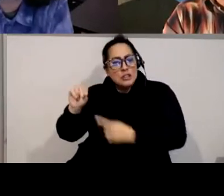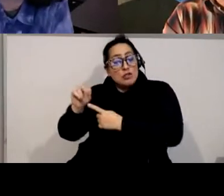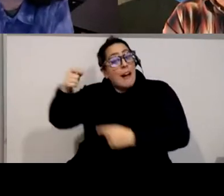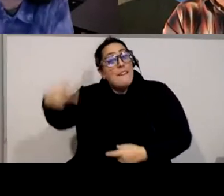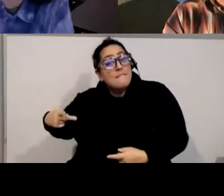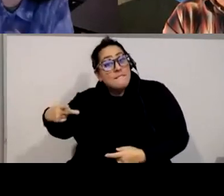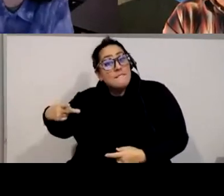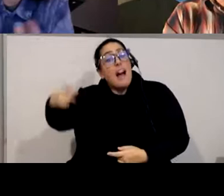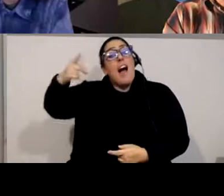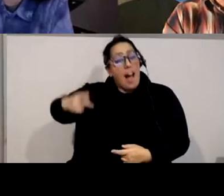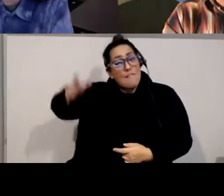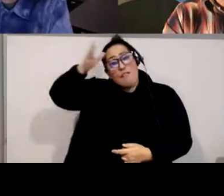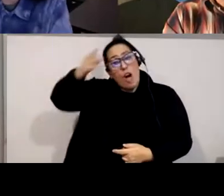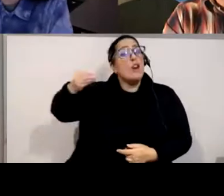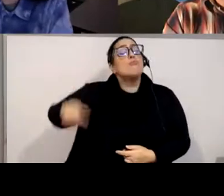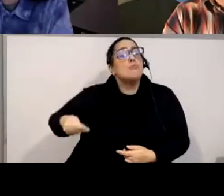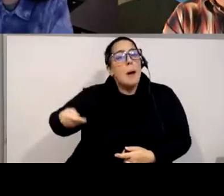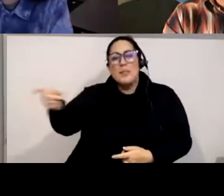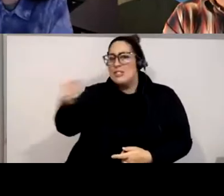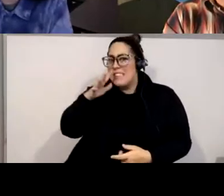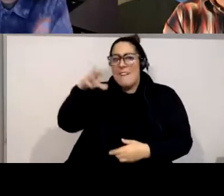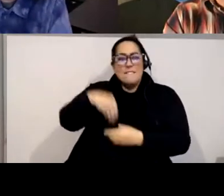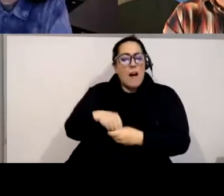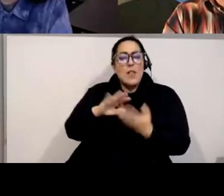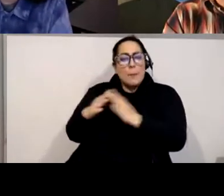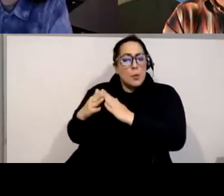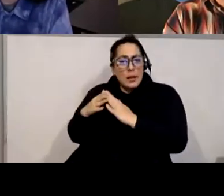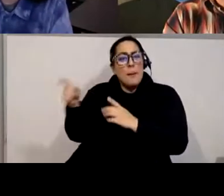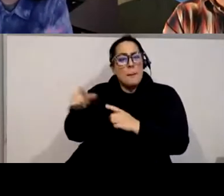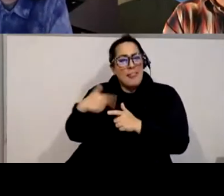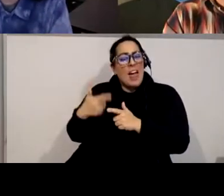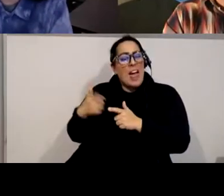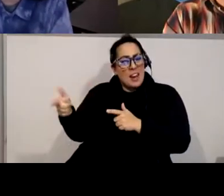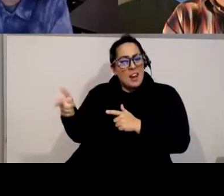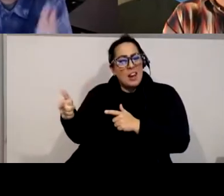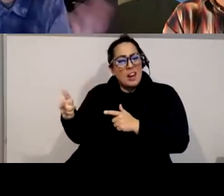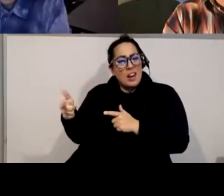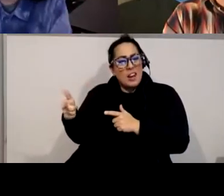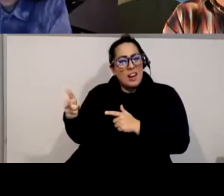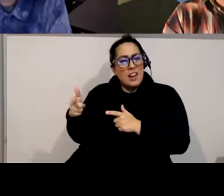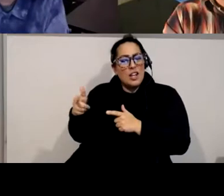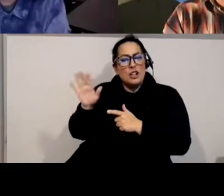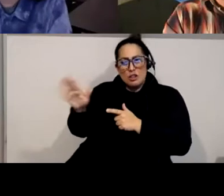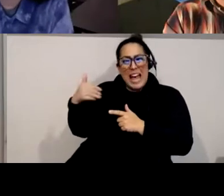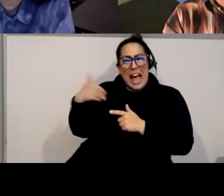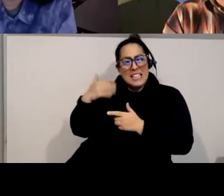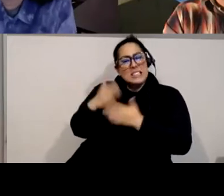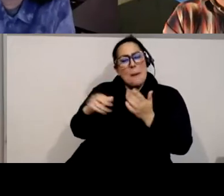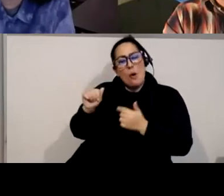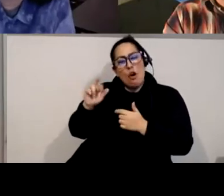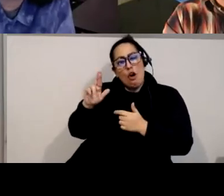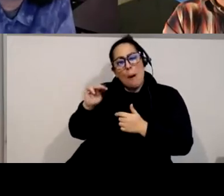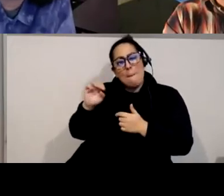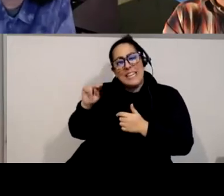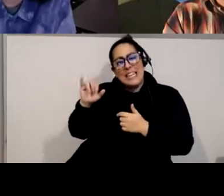mean for someone who hasn't been engaged with the community to then perform a kind of like armenianness for instance as